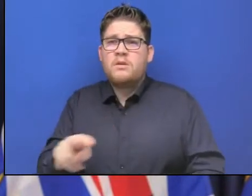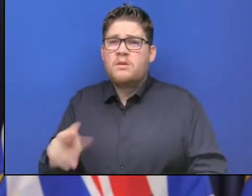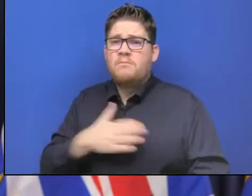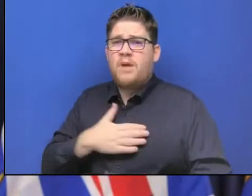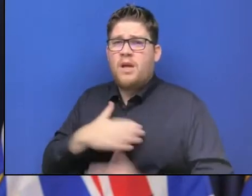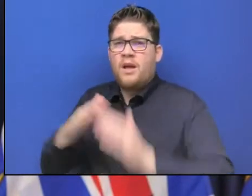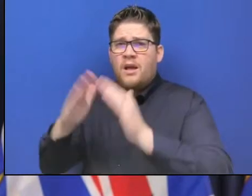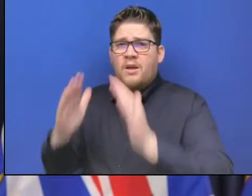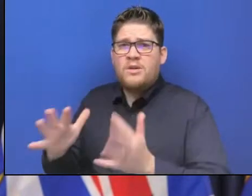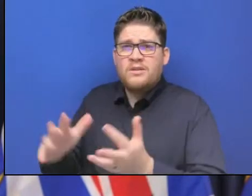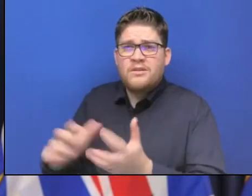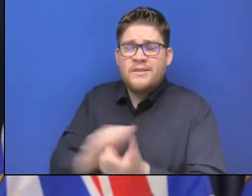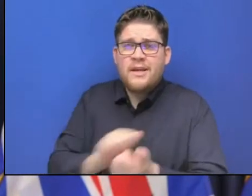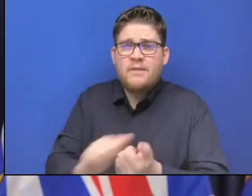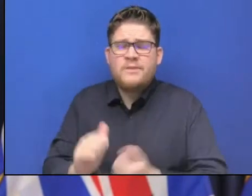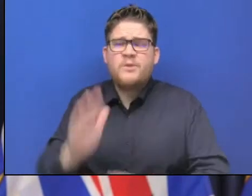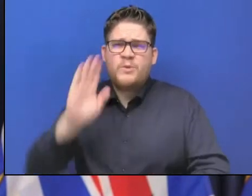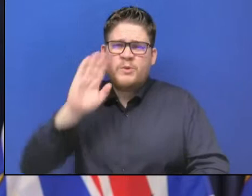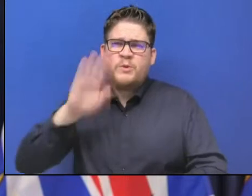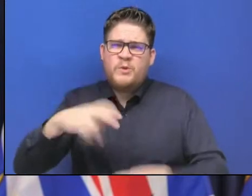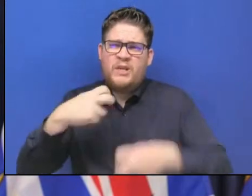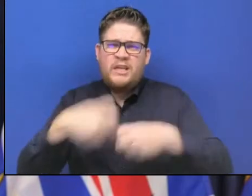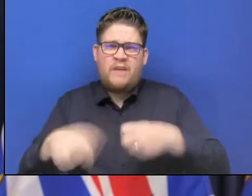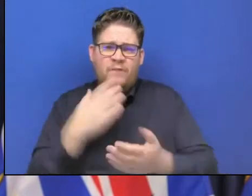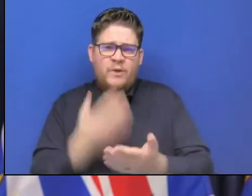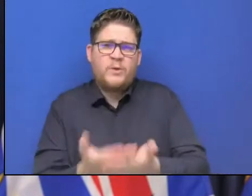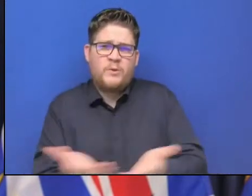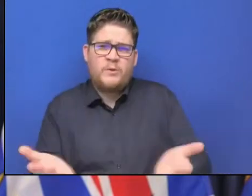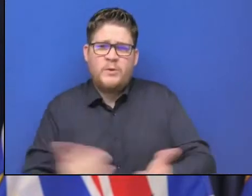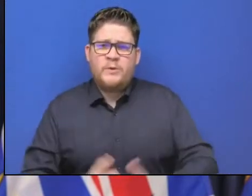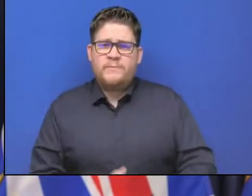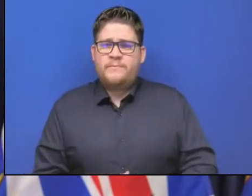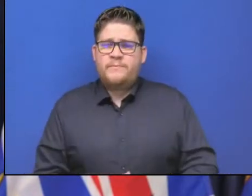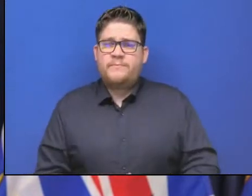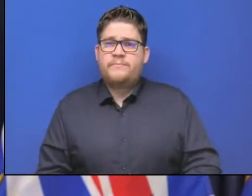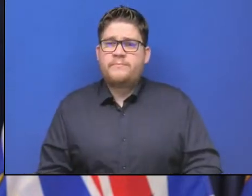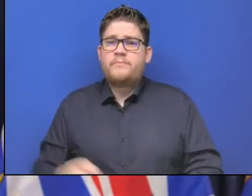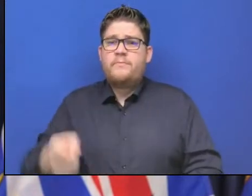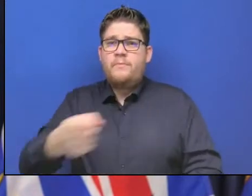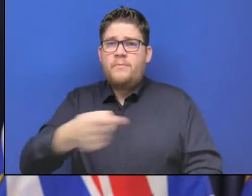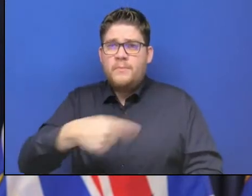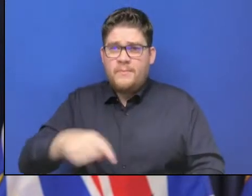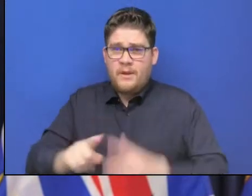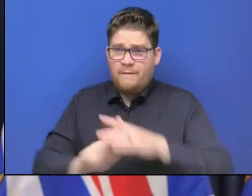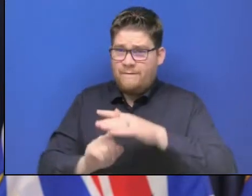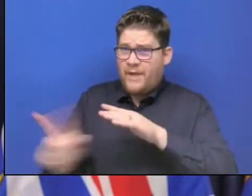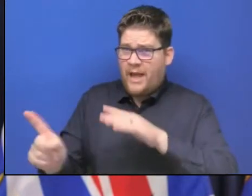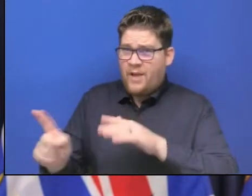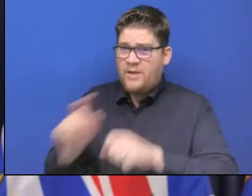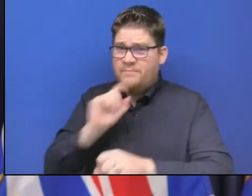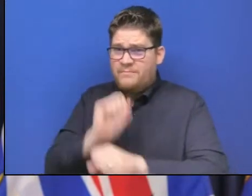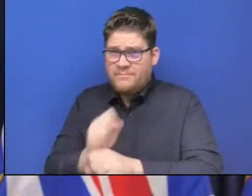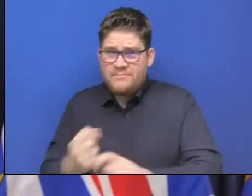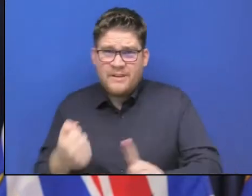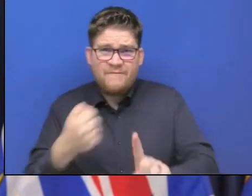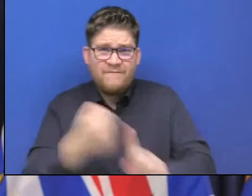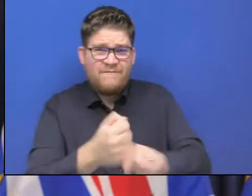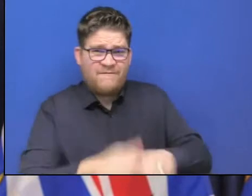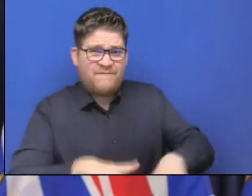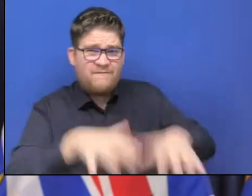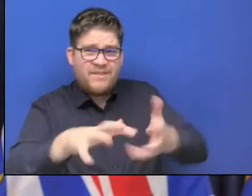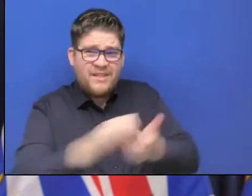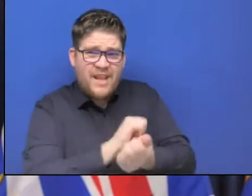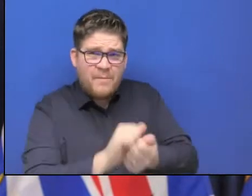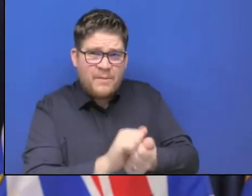evacuated or affected by flooding and need support, please contact your local designated reception centre or emergency